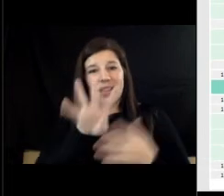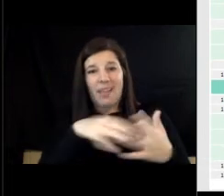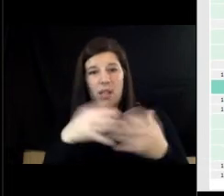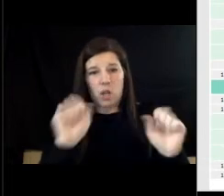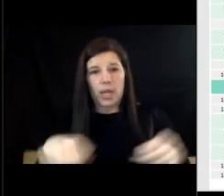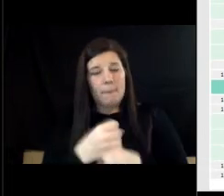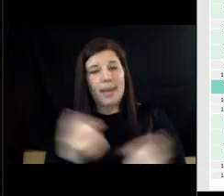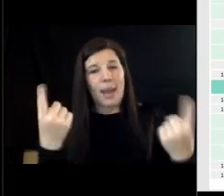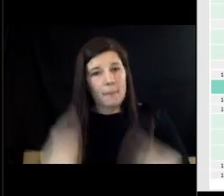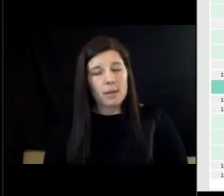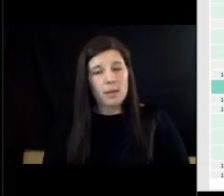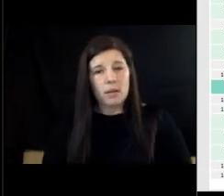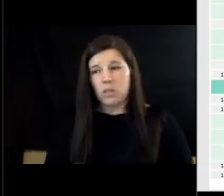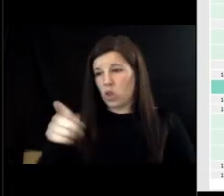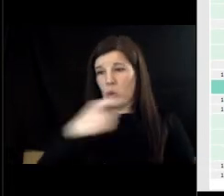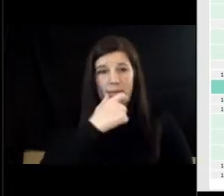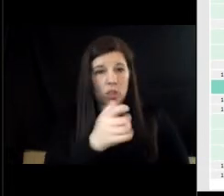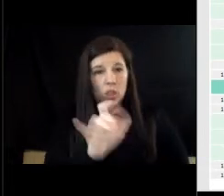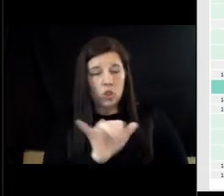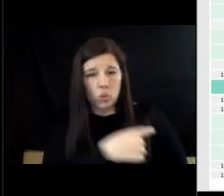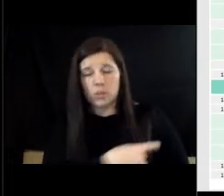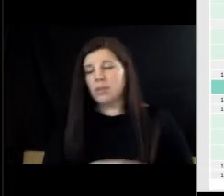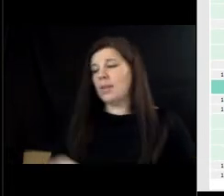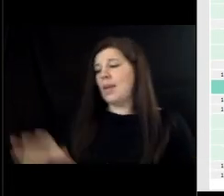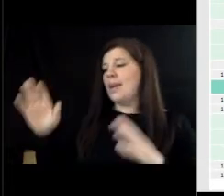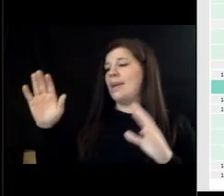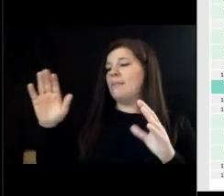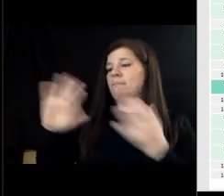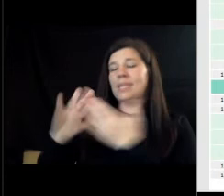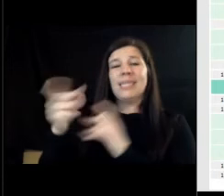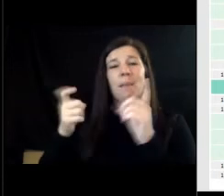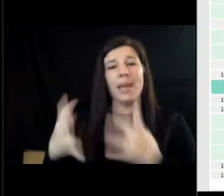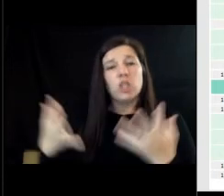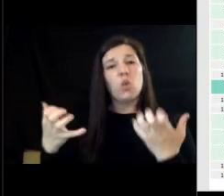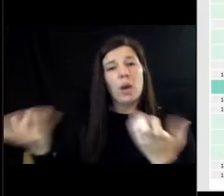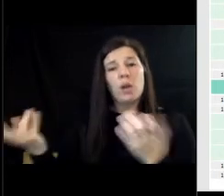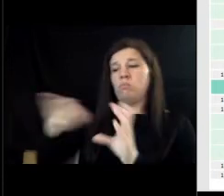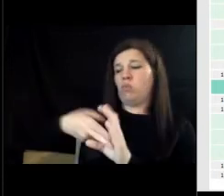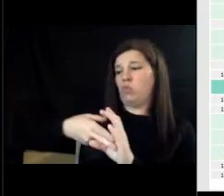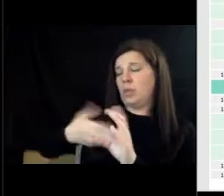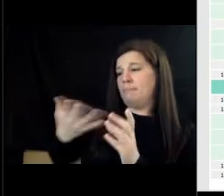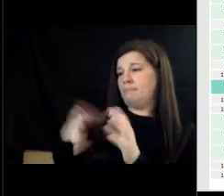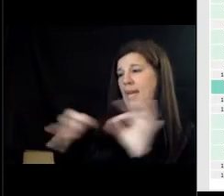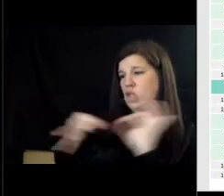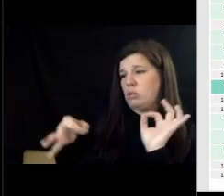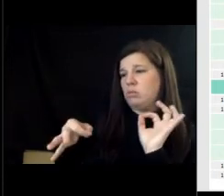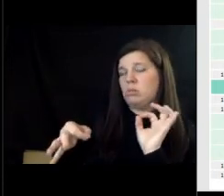sounds good so you're interested as well um city manager i see you want to chime in yeah the only thing i'll ask is whatever you're wanting to attend just if you don't mind